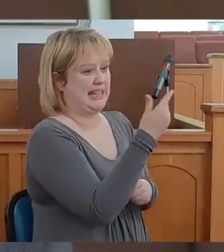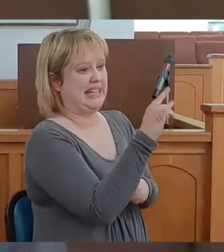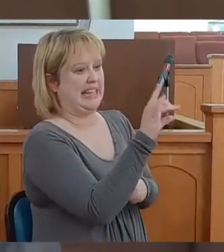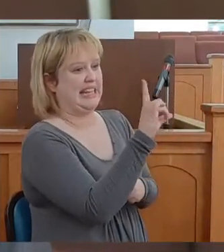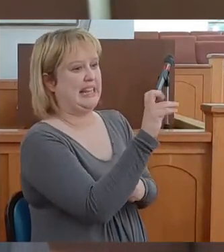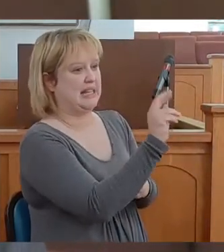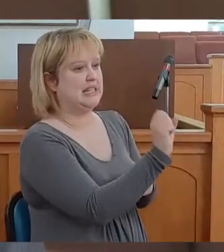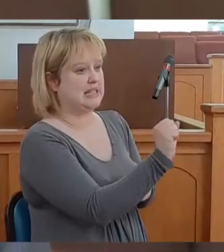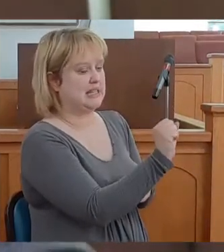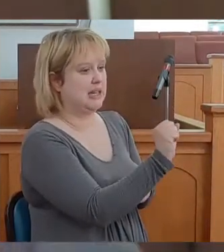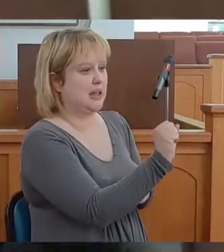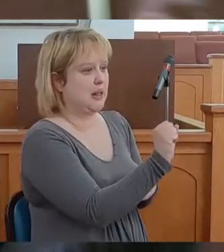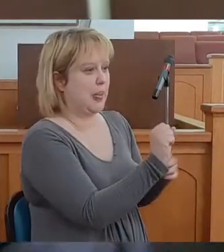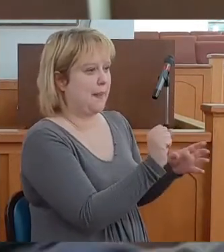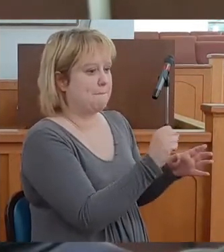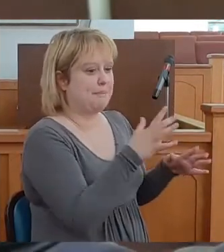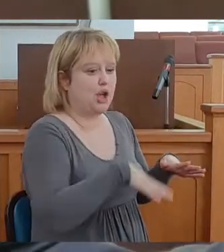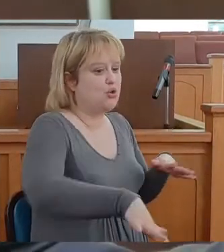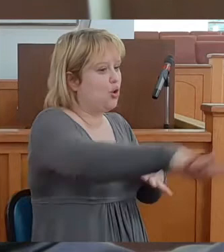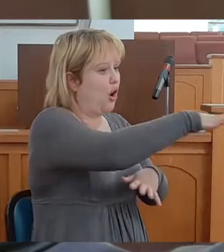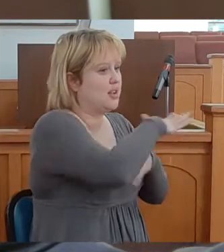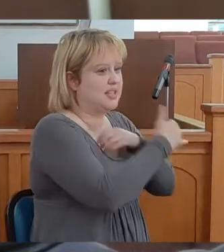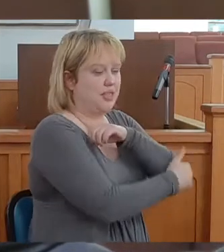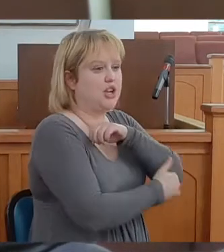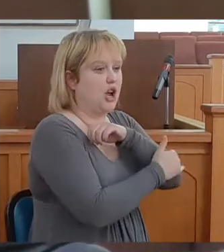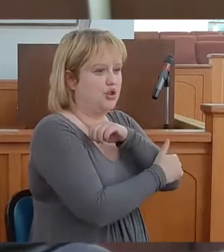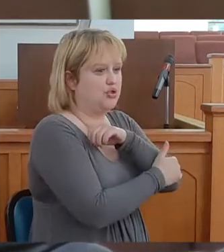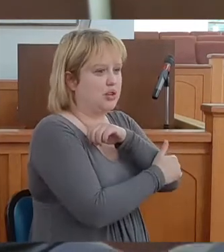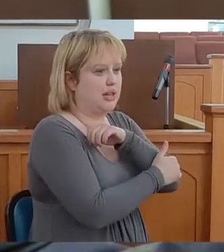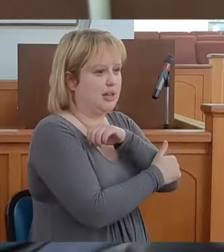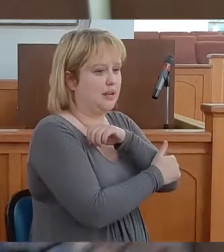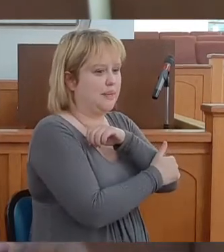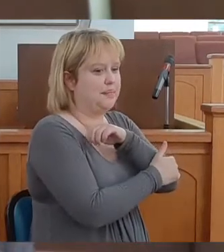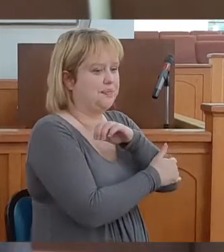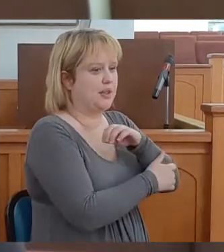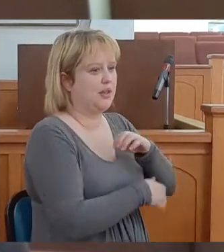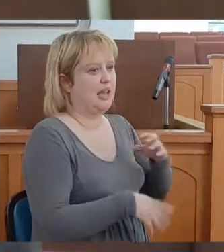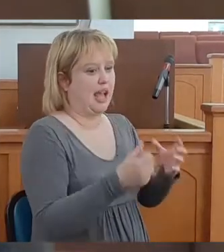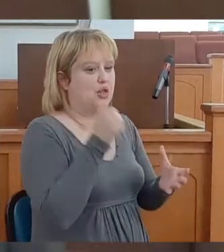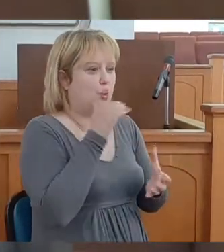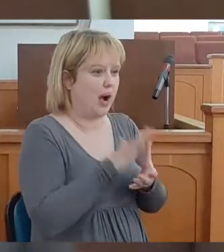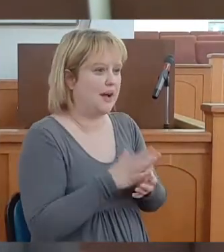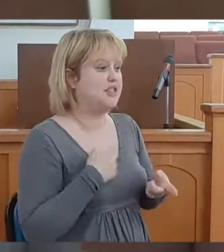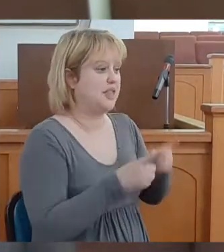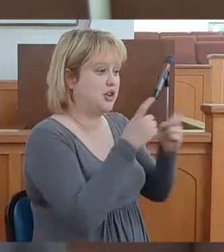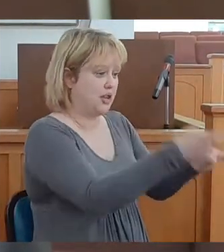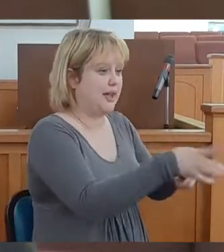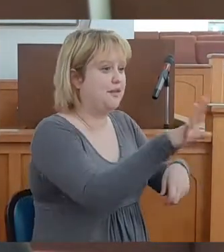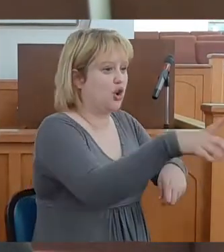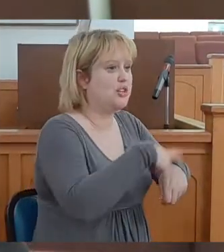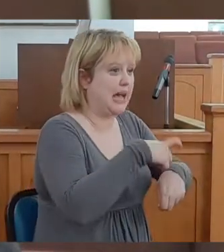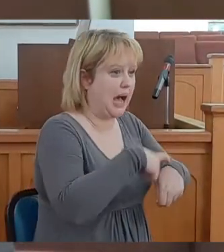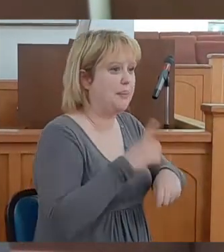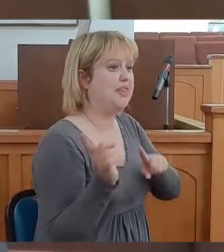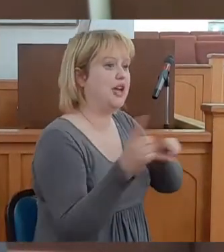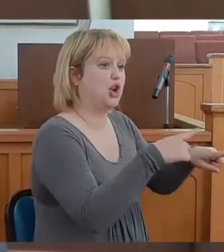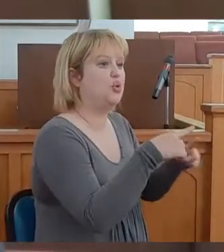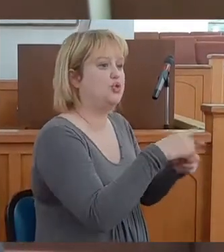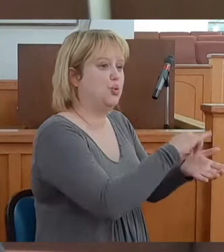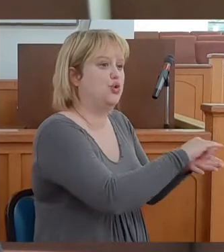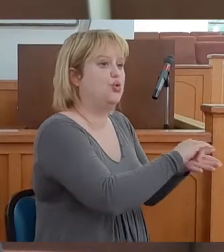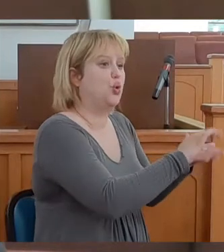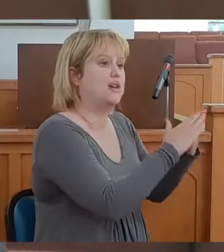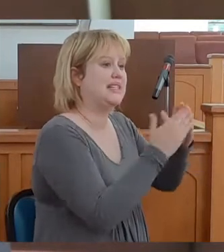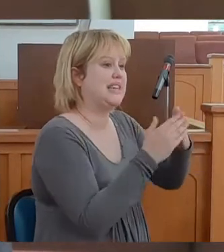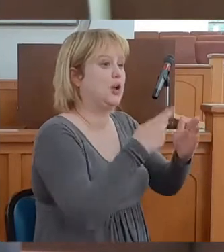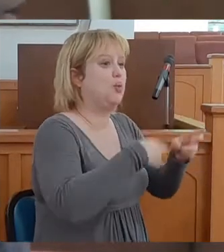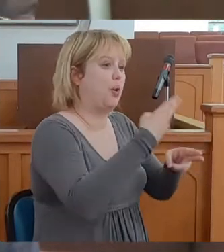across the country and their wives, they donate their time and they go to New York City, what